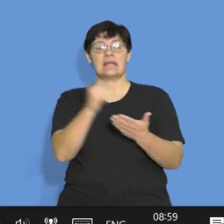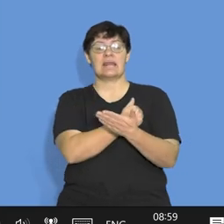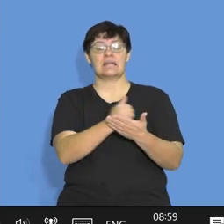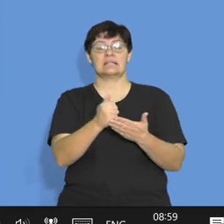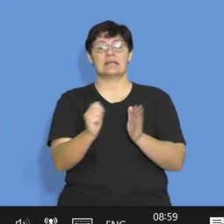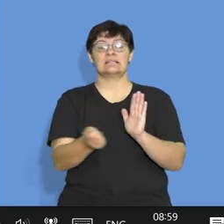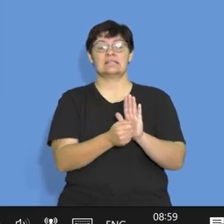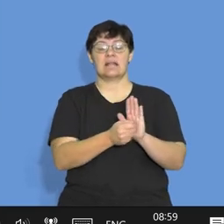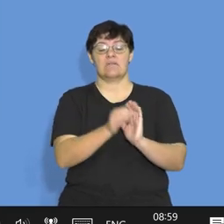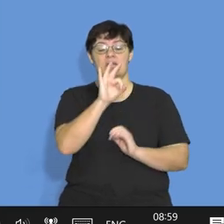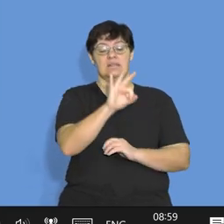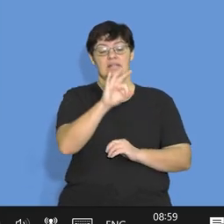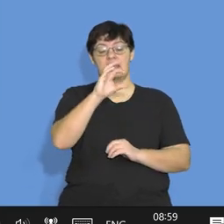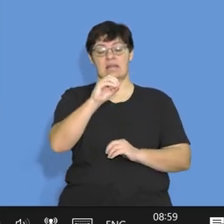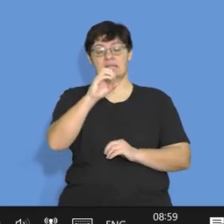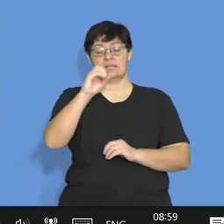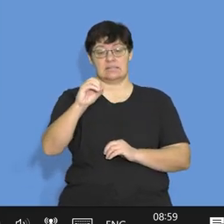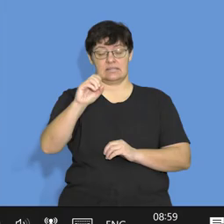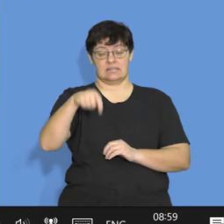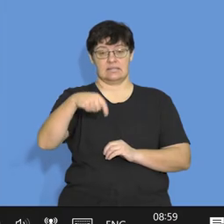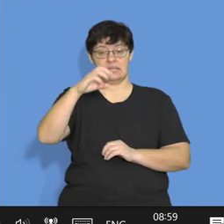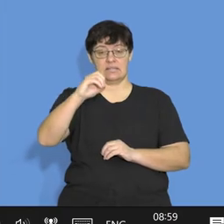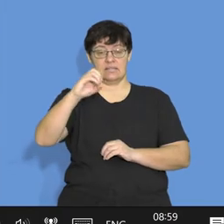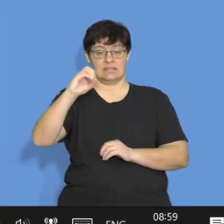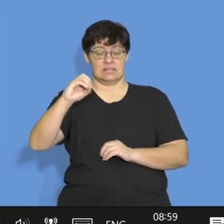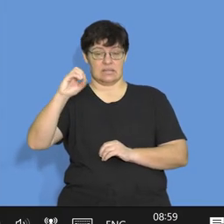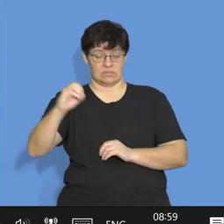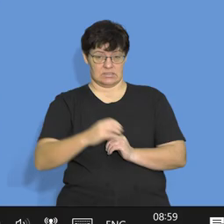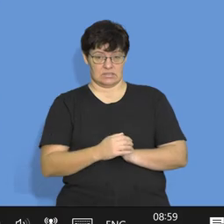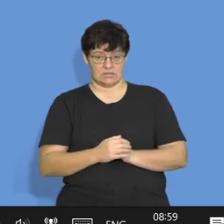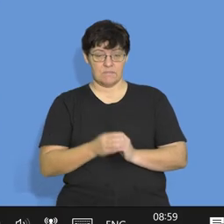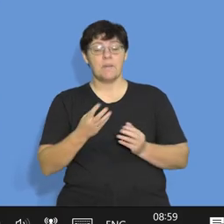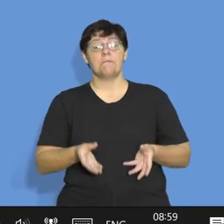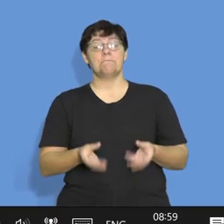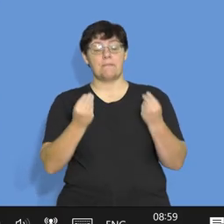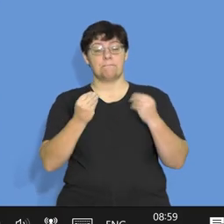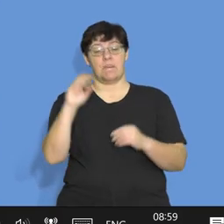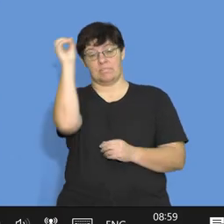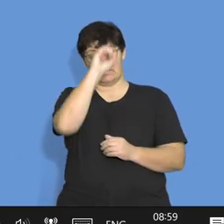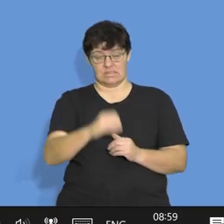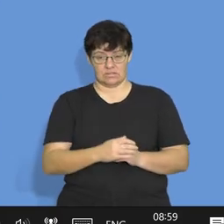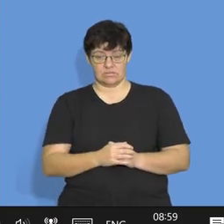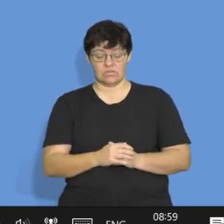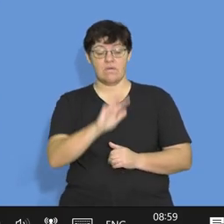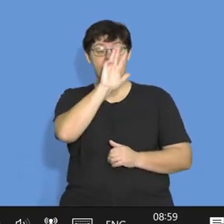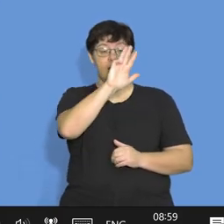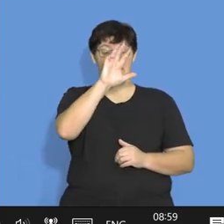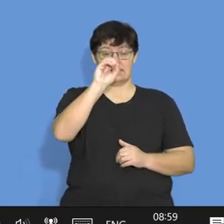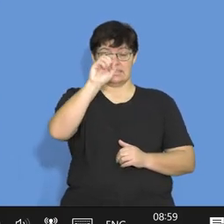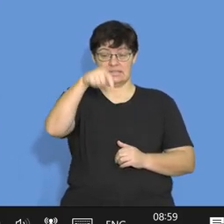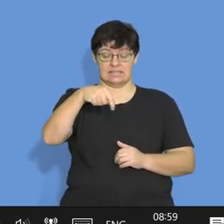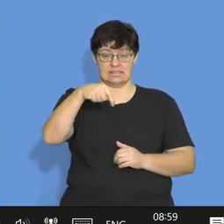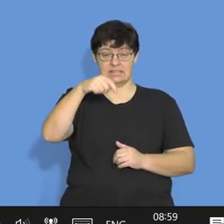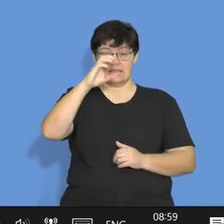,000, right? And I'm going to express it as a percentage. So what I do is I take the 90,000 times